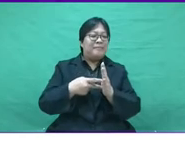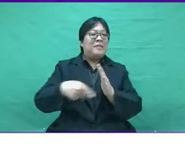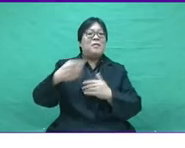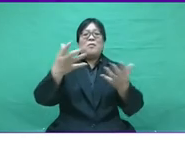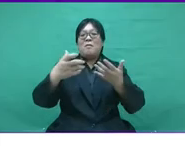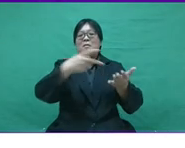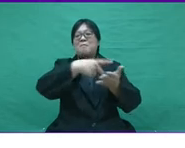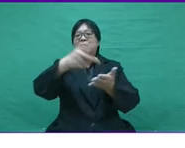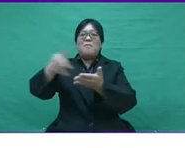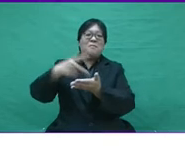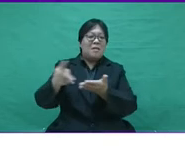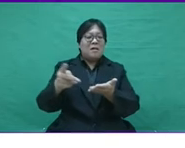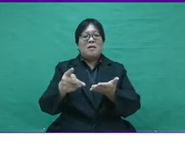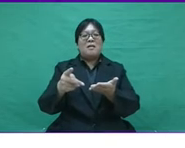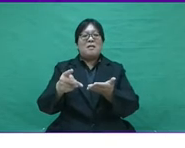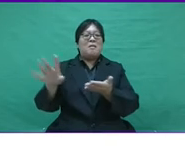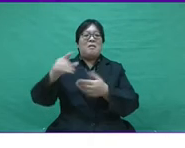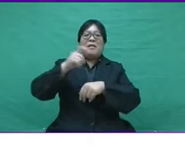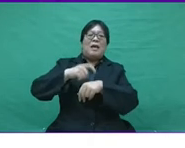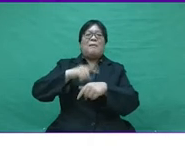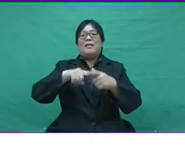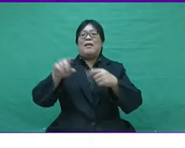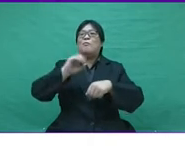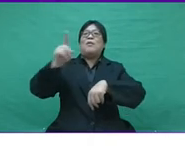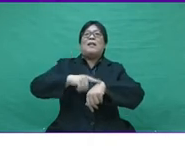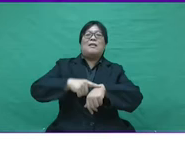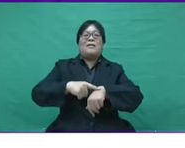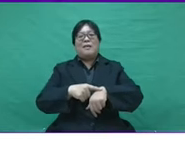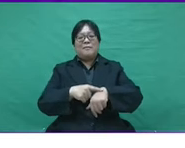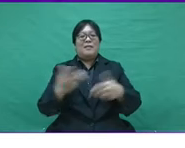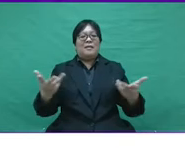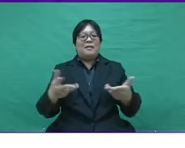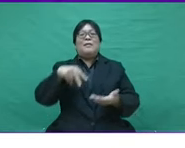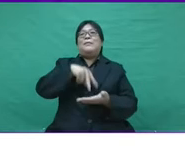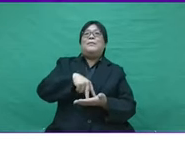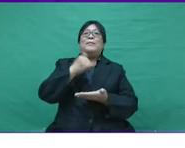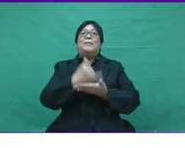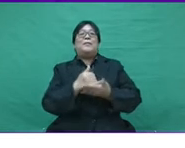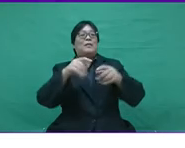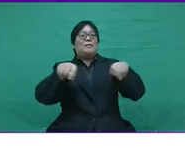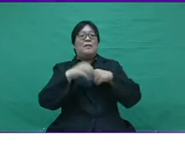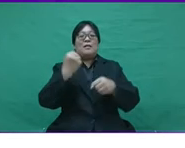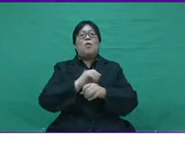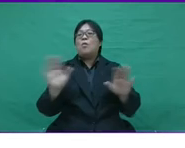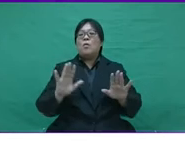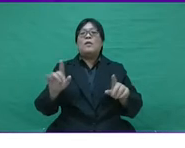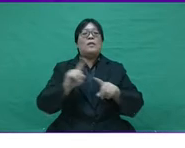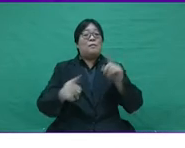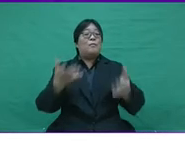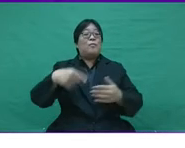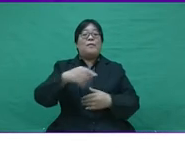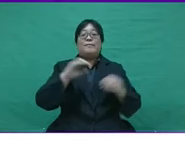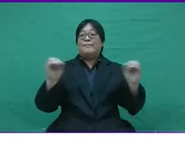their work. It does not mean they want to spend the majority of their time stuck at the